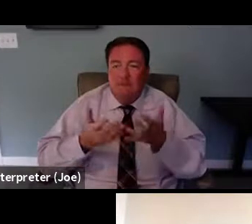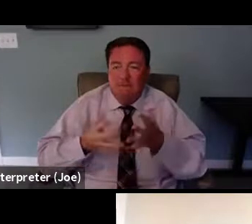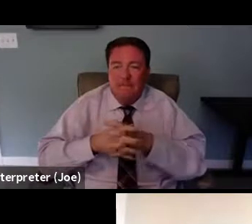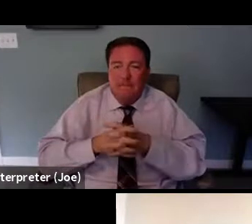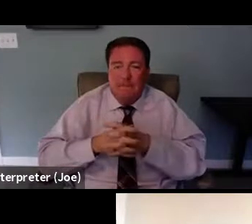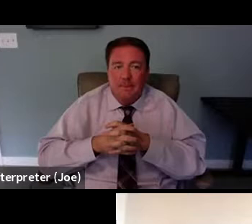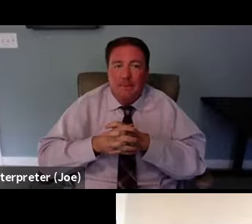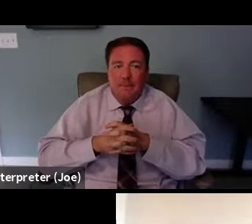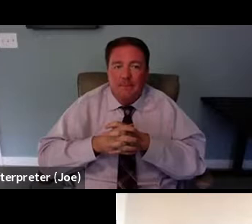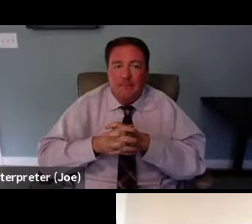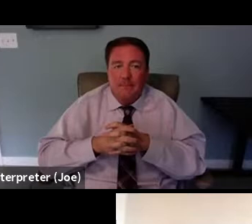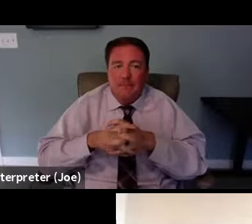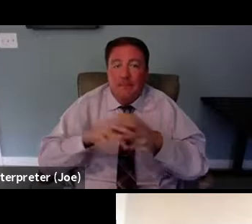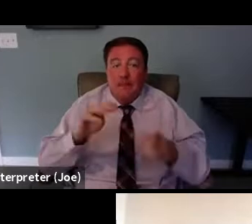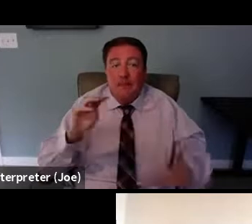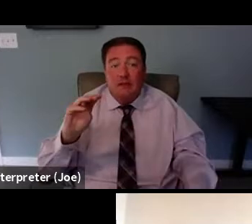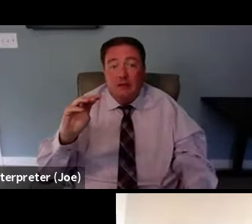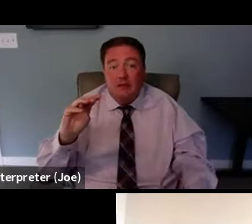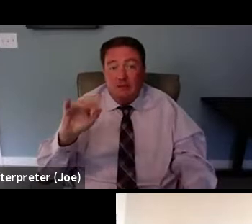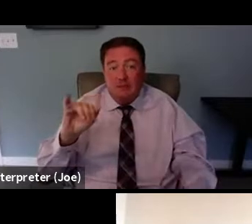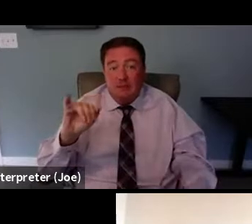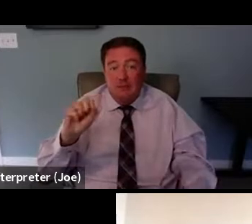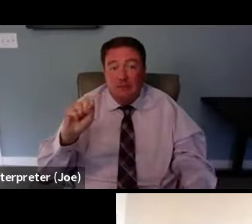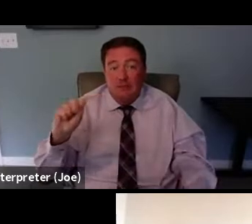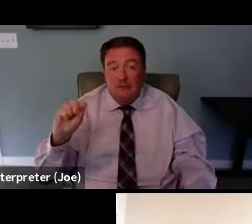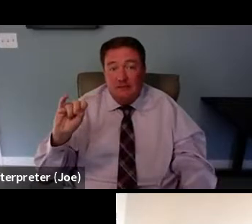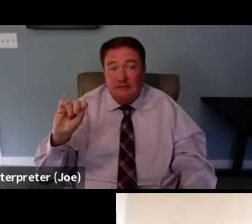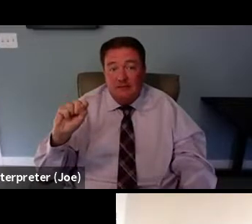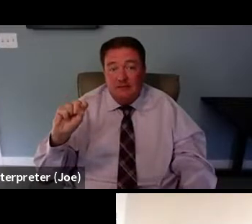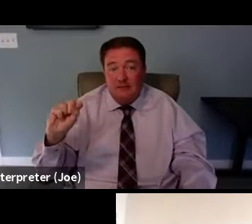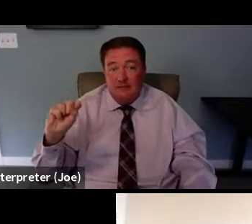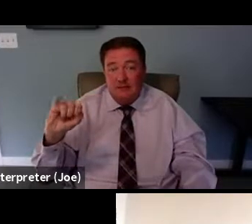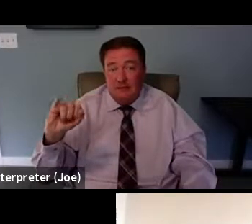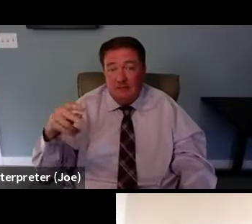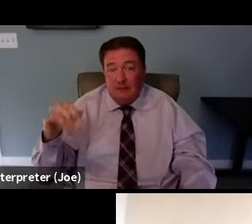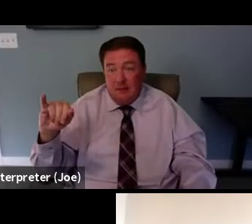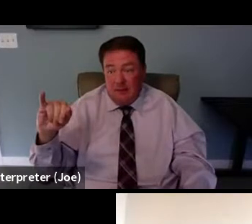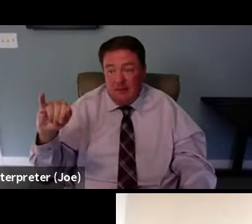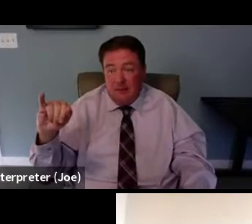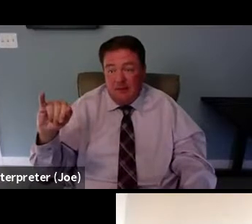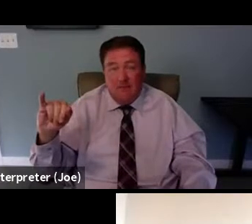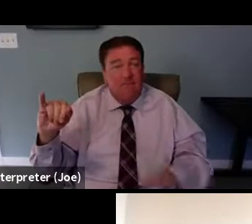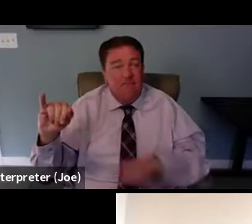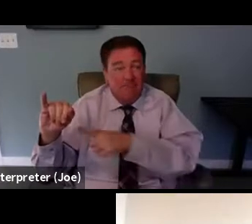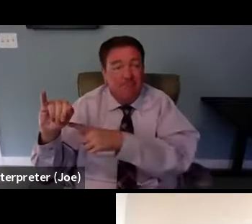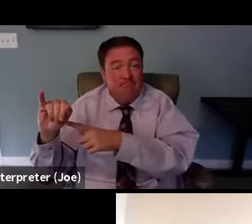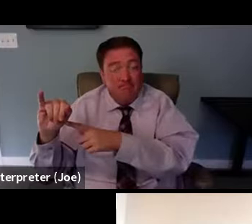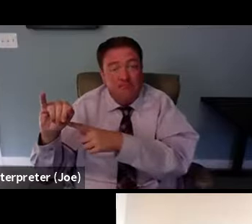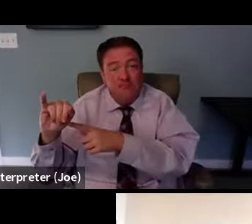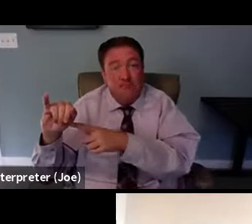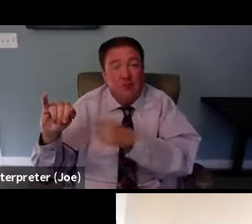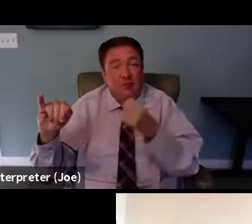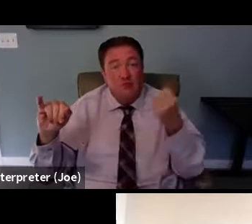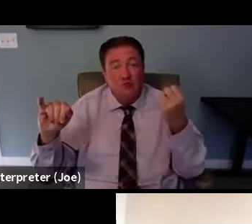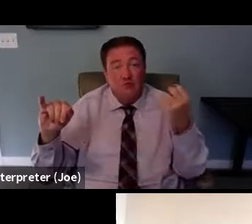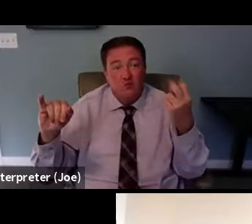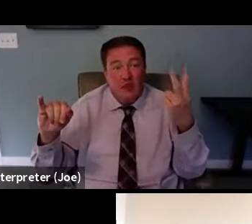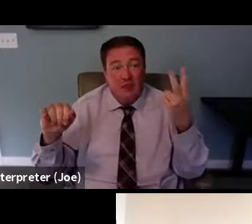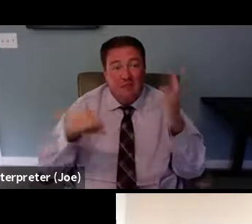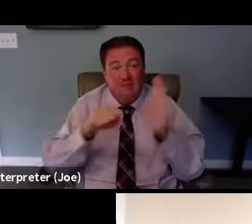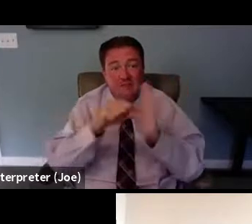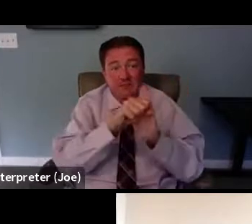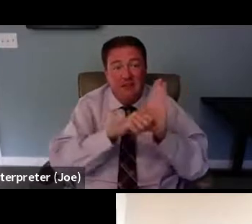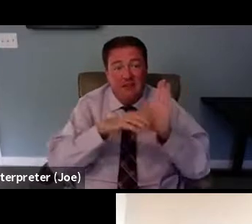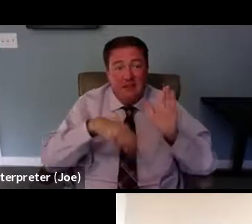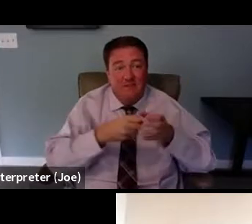Mississippi is one of 12 states in the country that has not expanded Medicaid